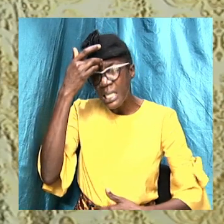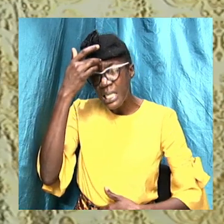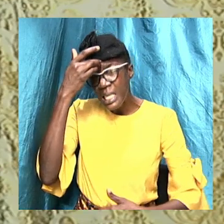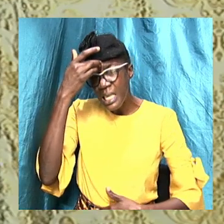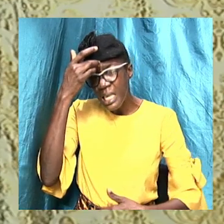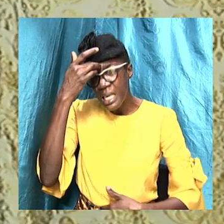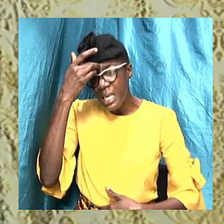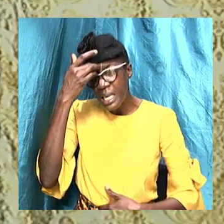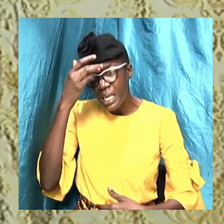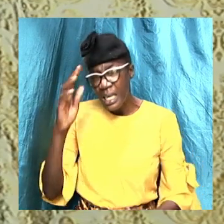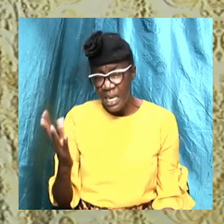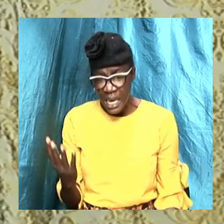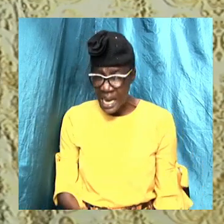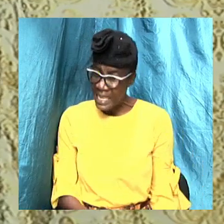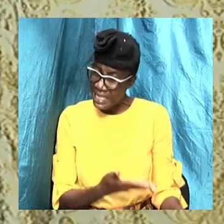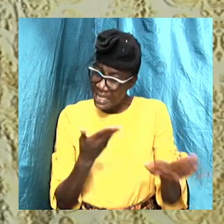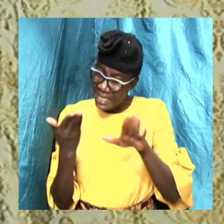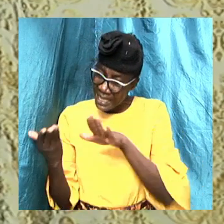and died.